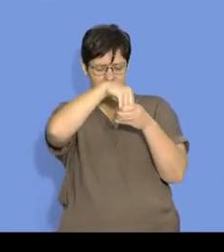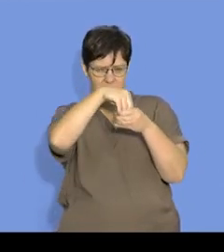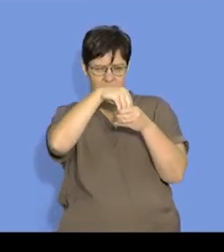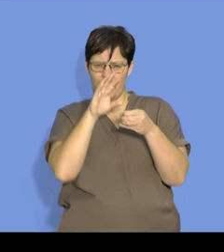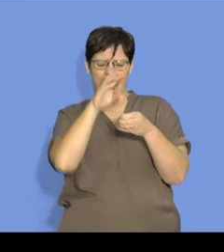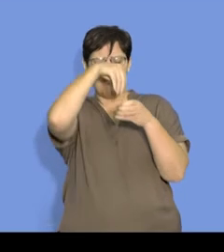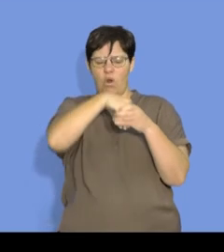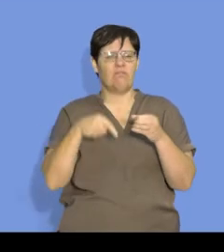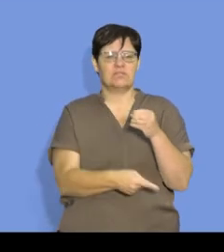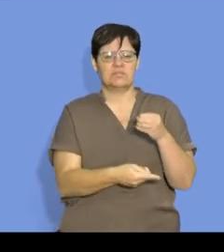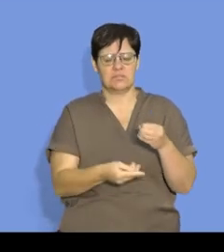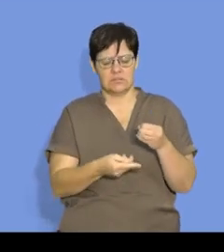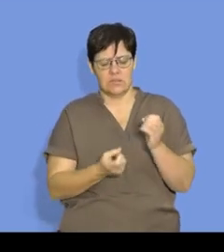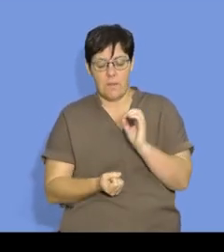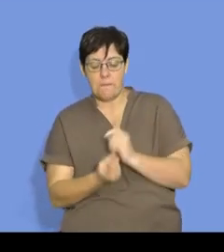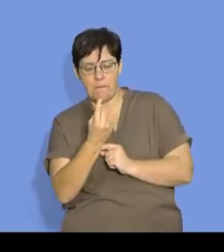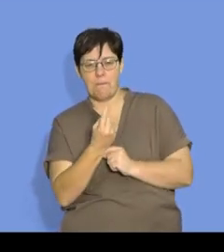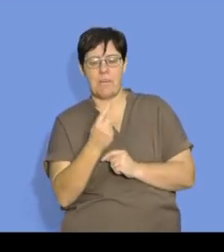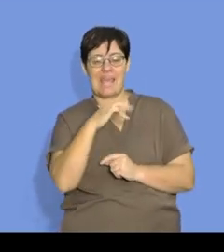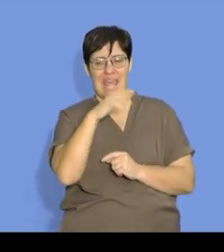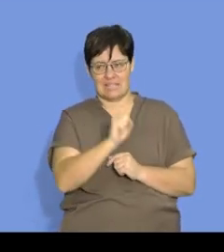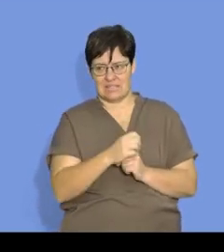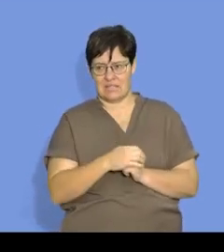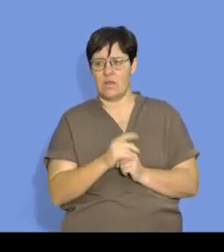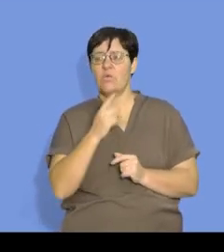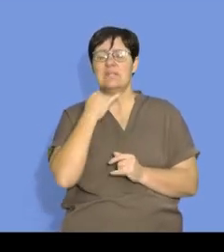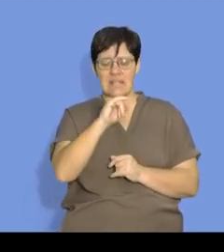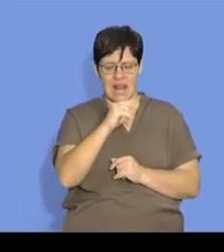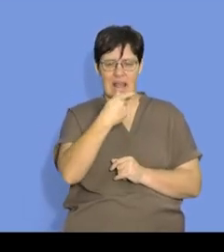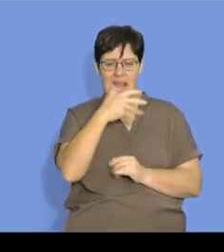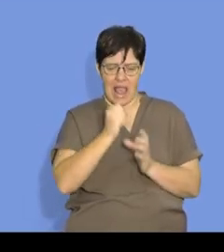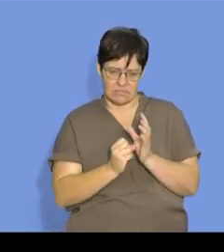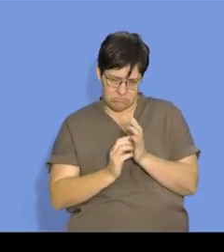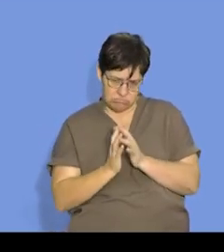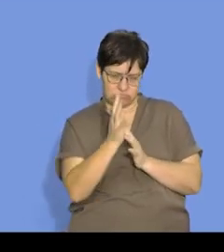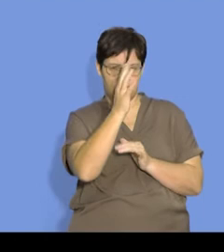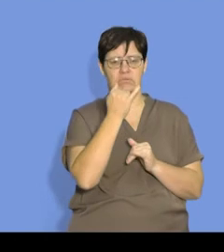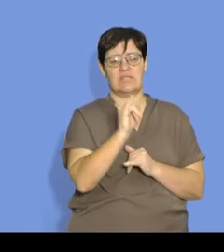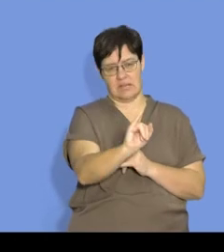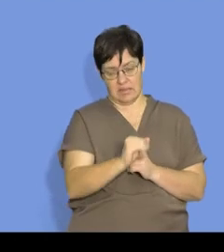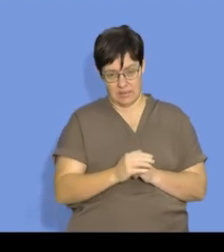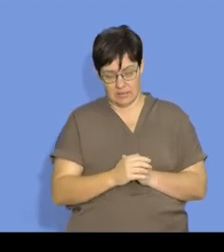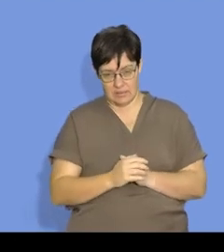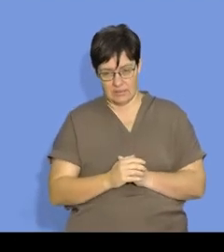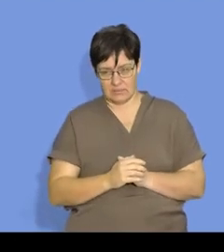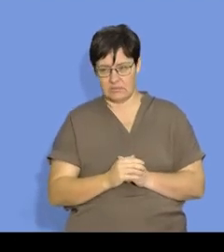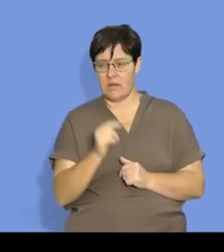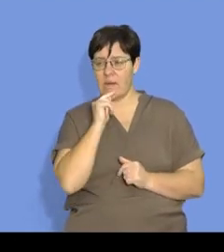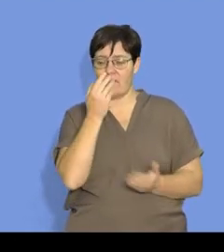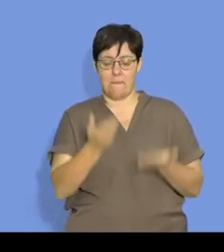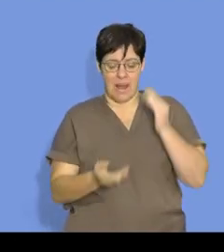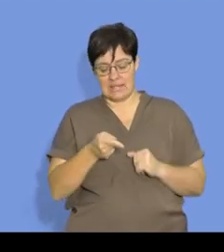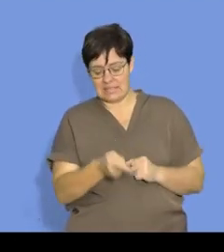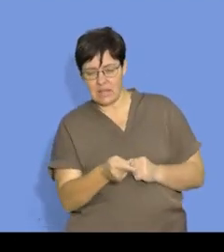way for the escape of the gas. It will still allow the gas to escape. What you also need is a balance so that you can